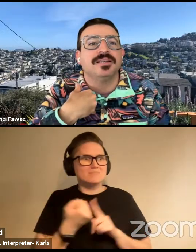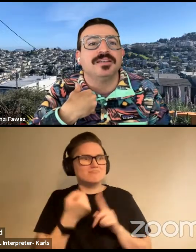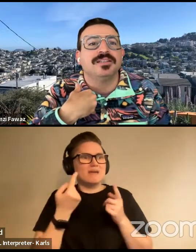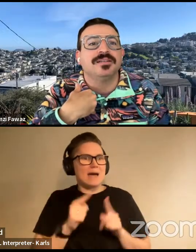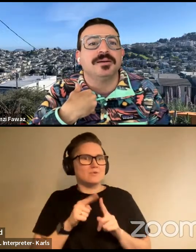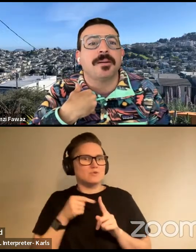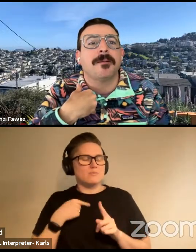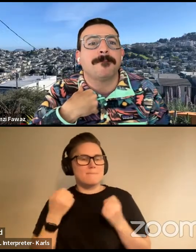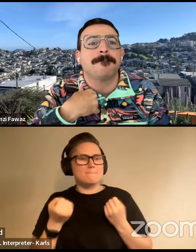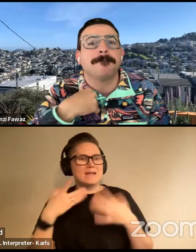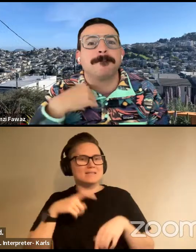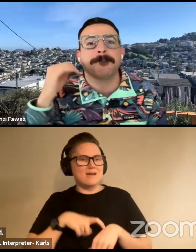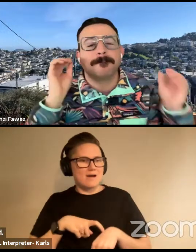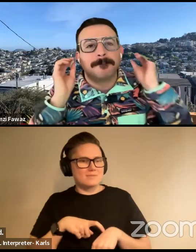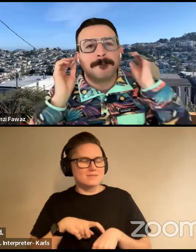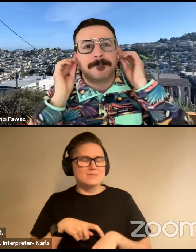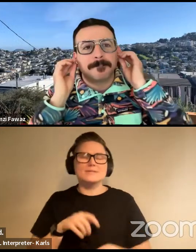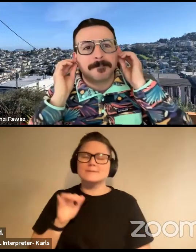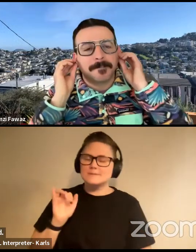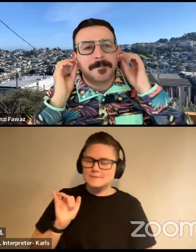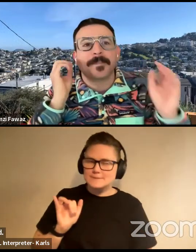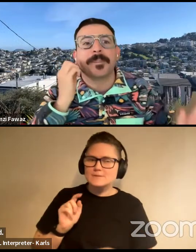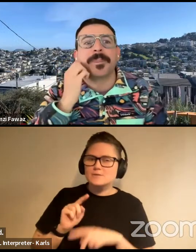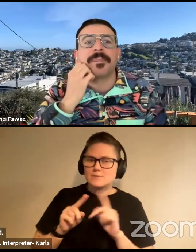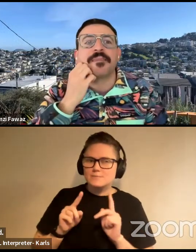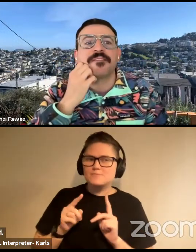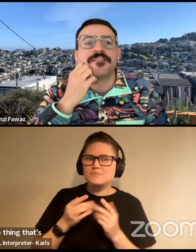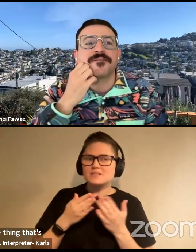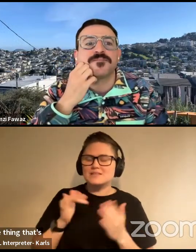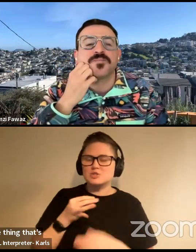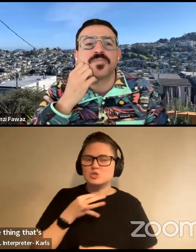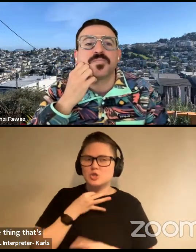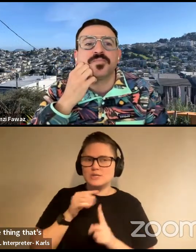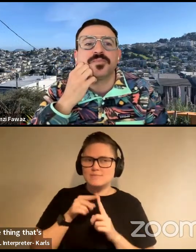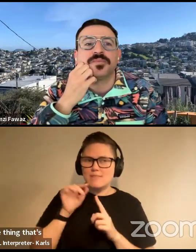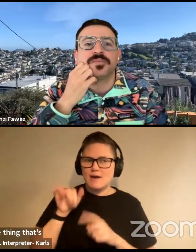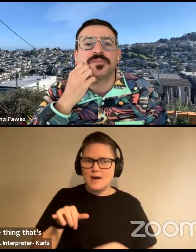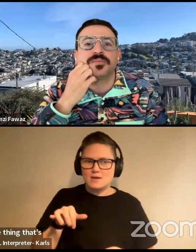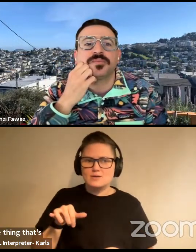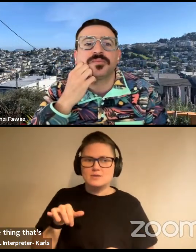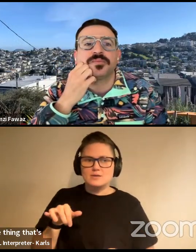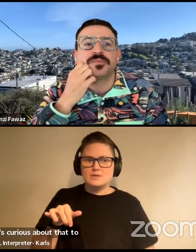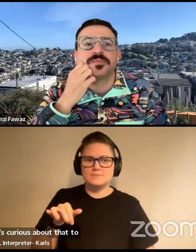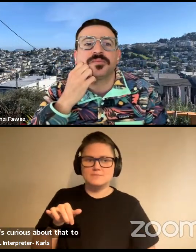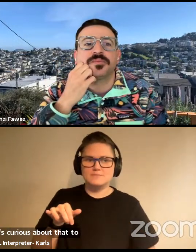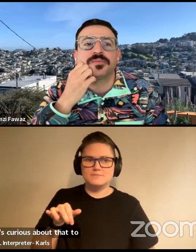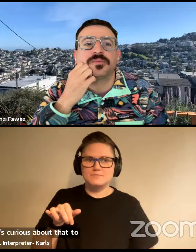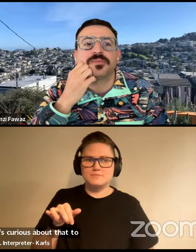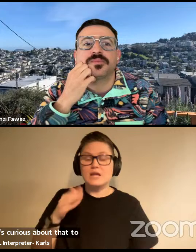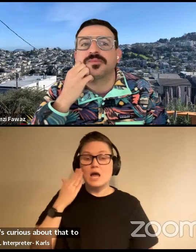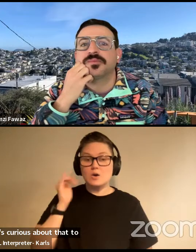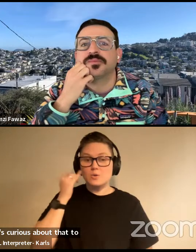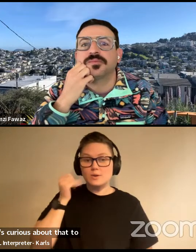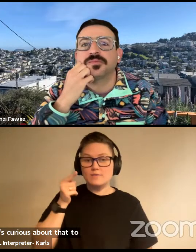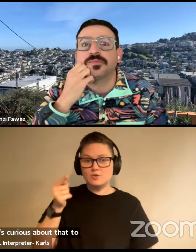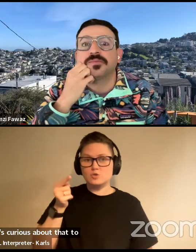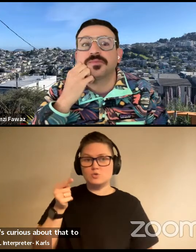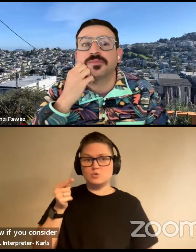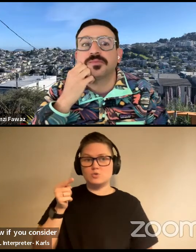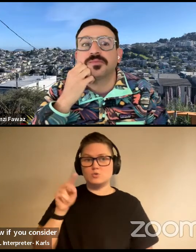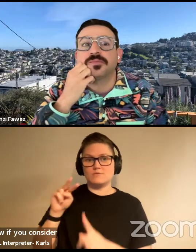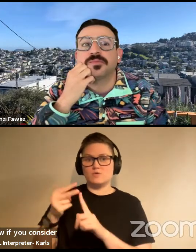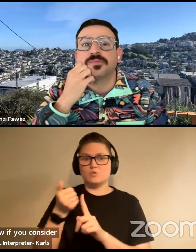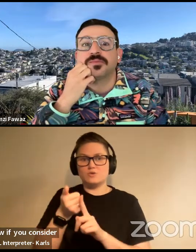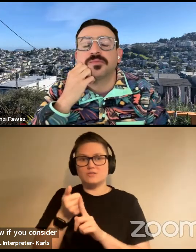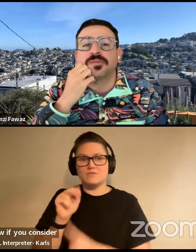Uh huh. But the, so the thing that's curious about that to me is, or, or, and I don't know if you consider yourself utopian,